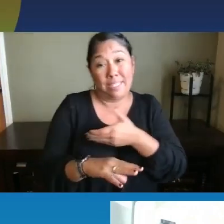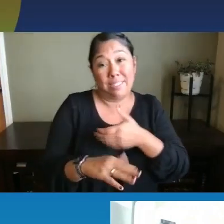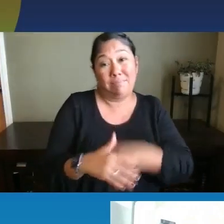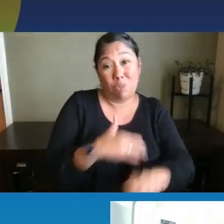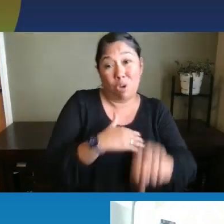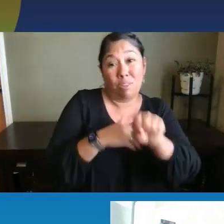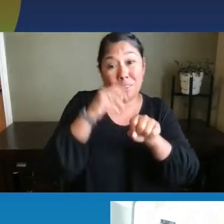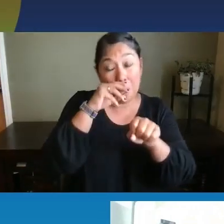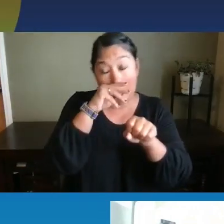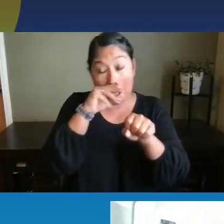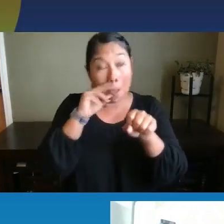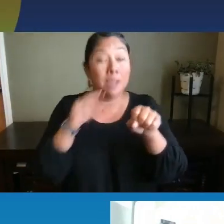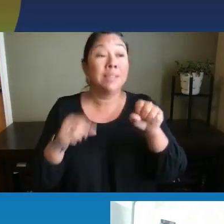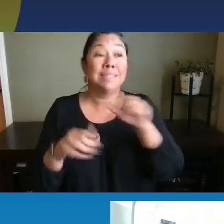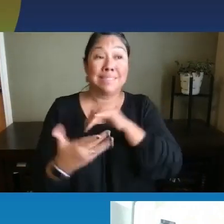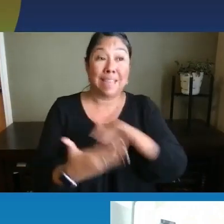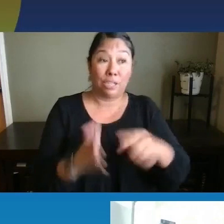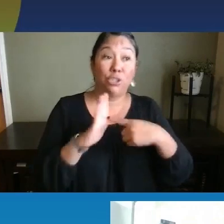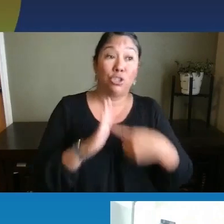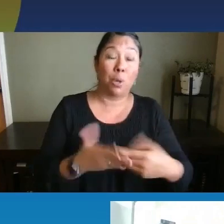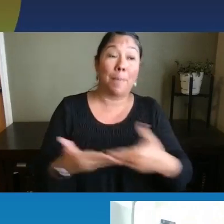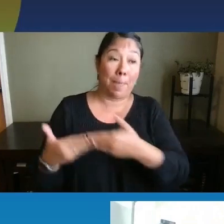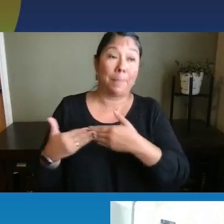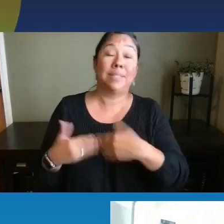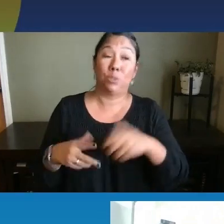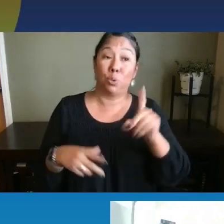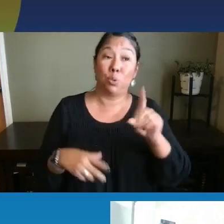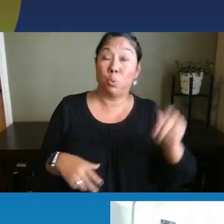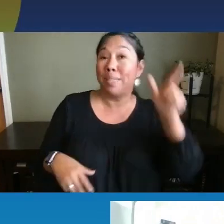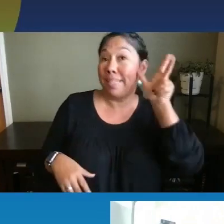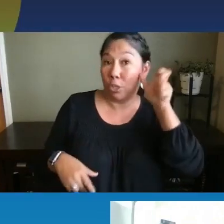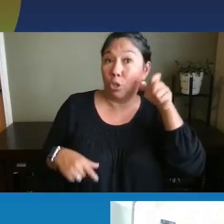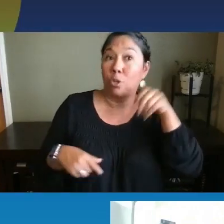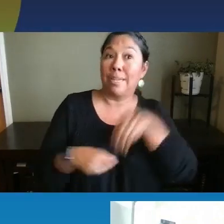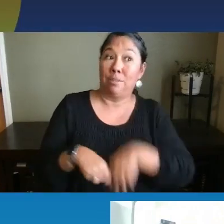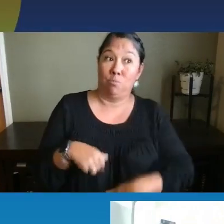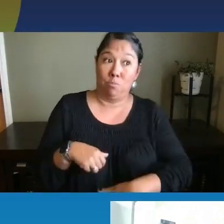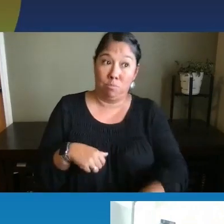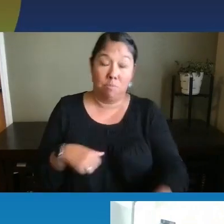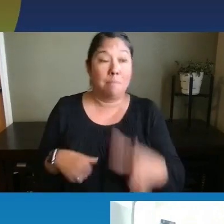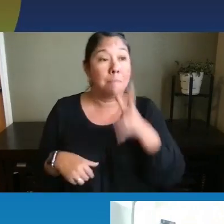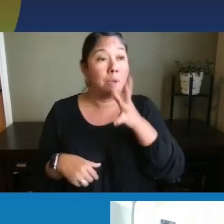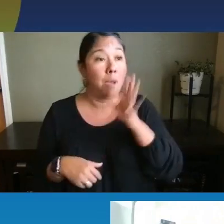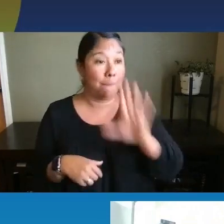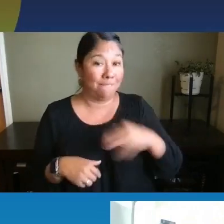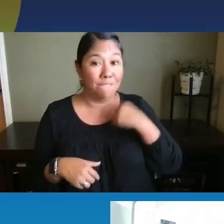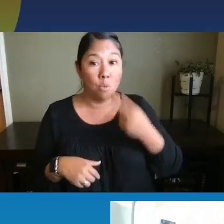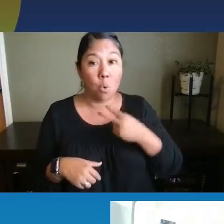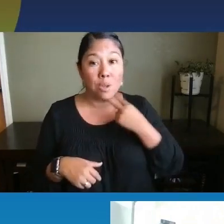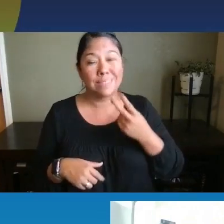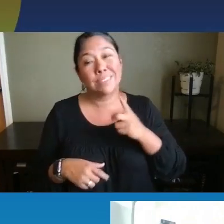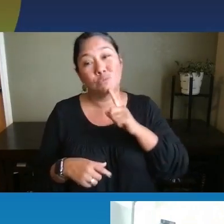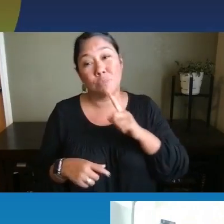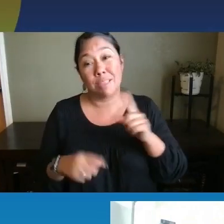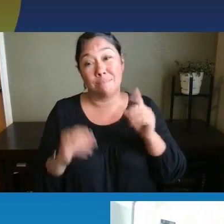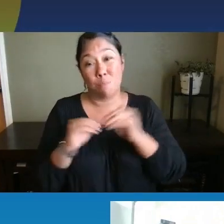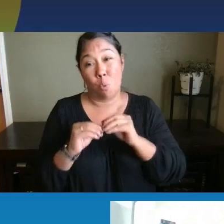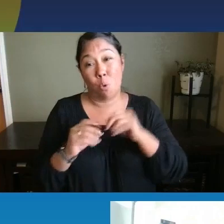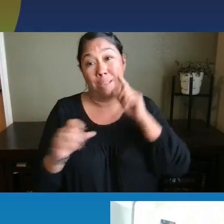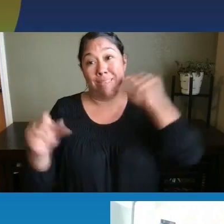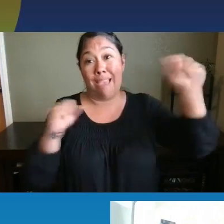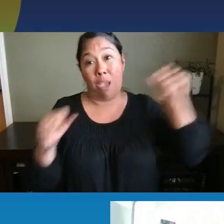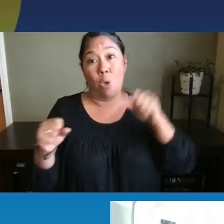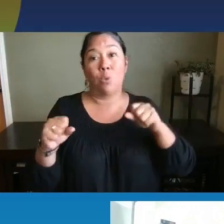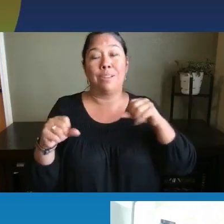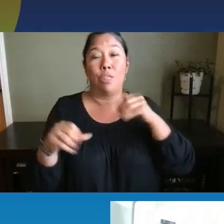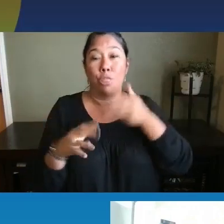show that babies do hear in utero and mommy's voice is actually amplified through the body.